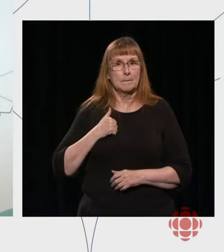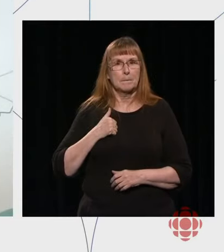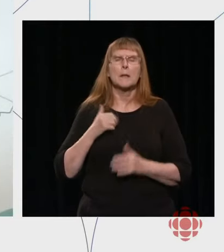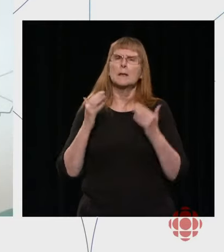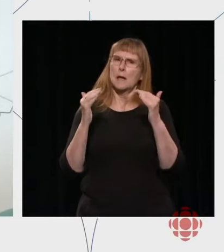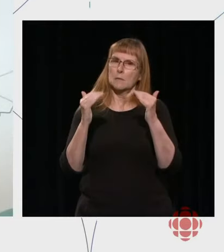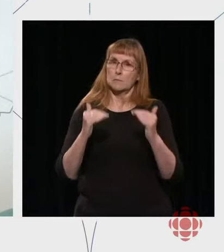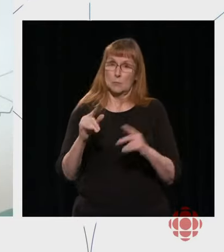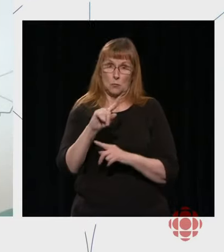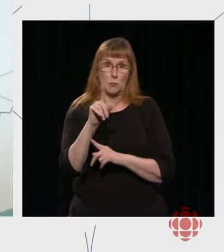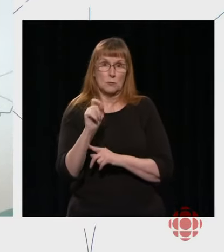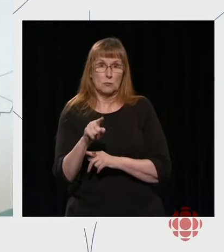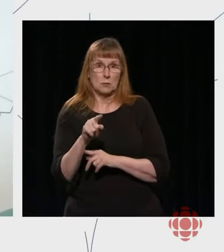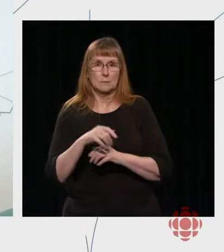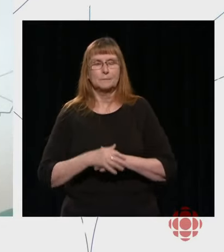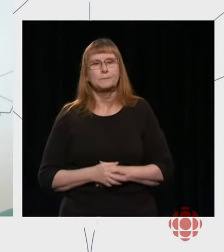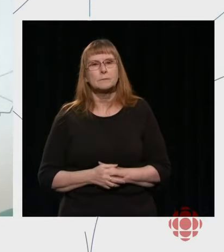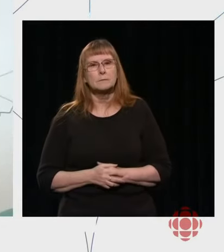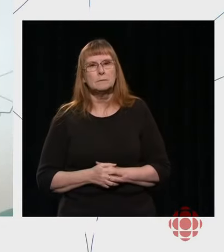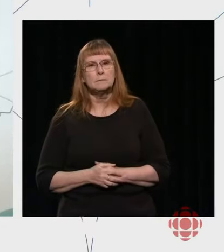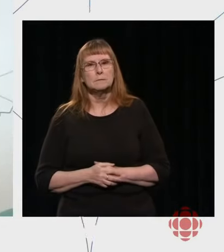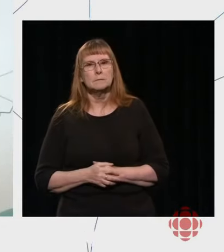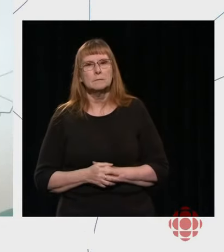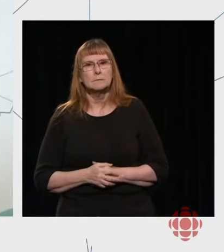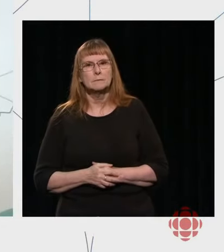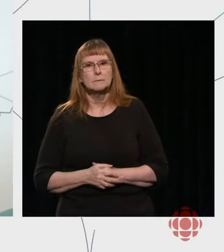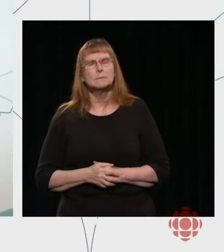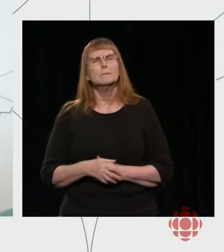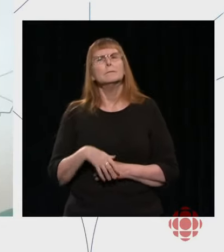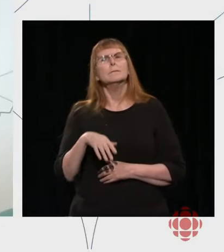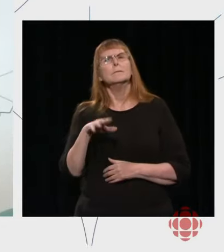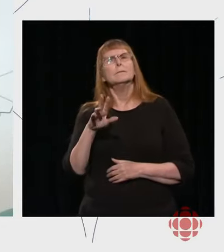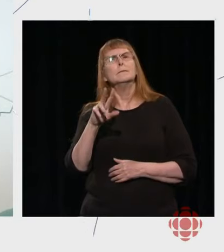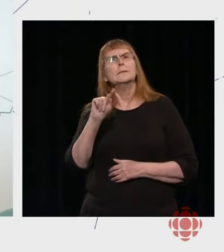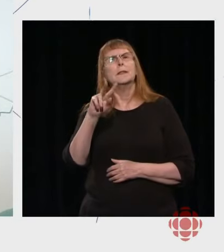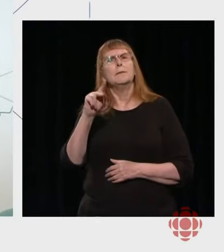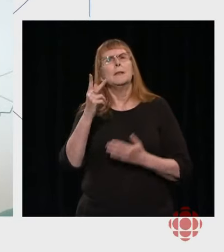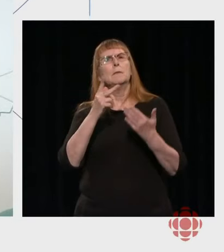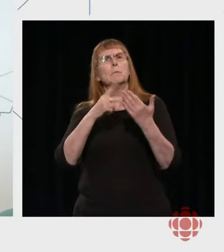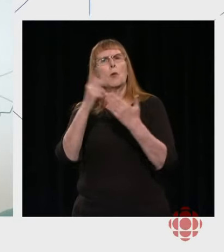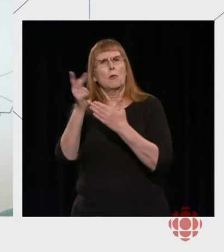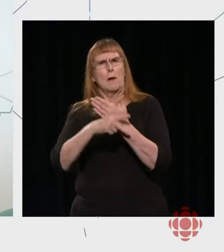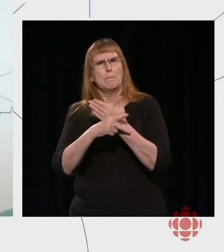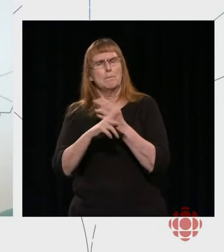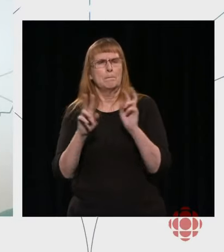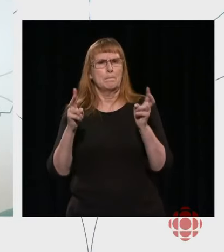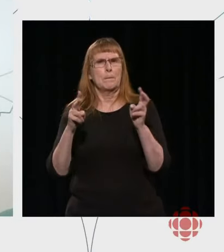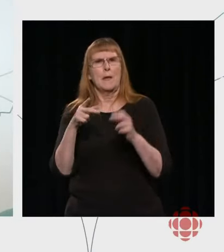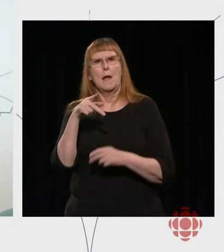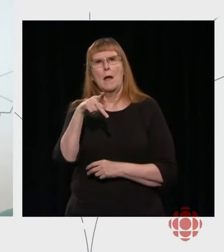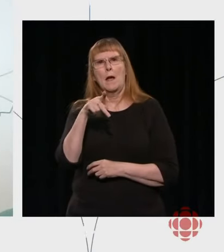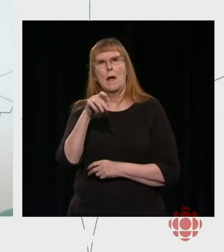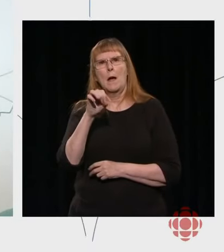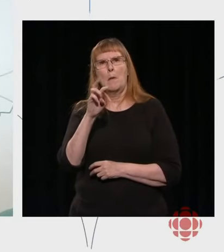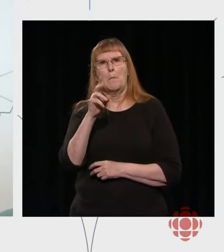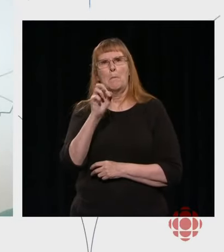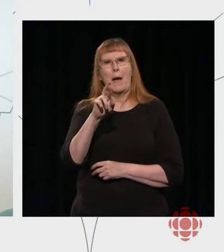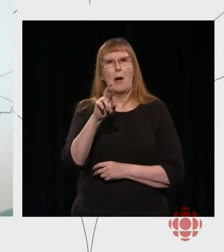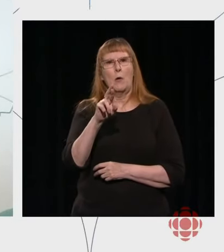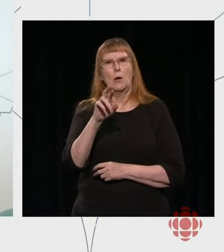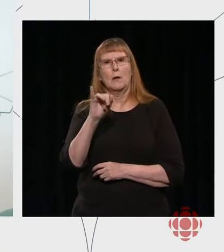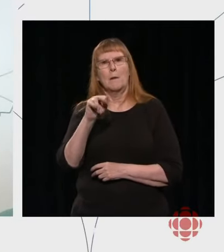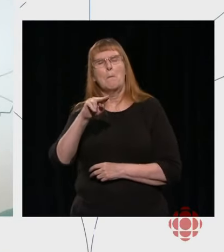...has been repeatedly accused of sloppy journalism. What will you do to provide an open and accountable